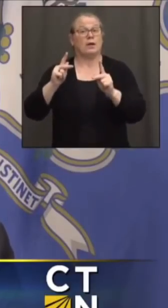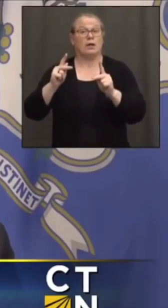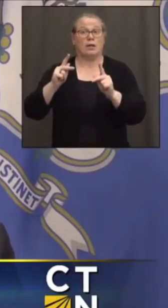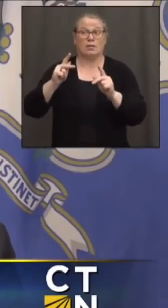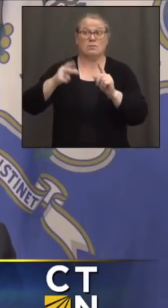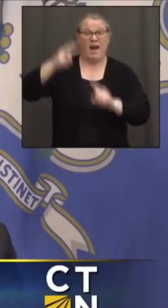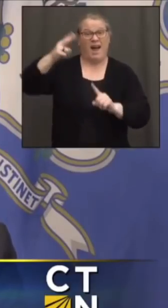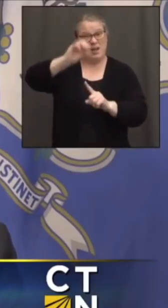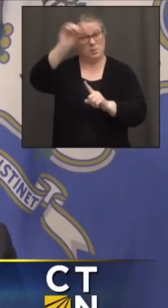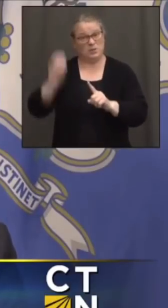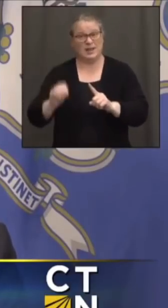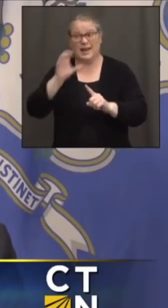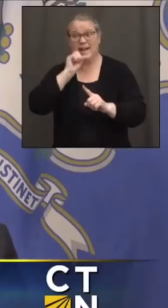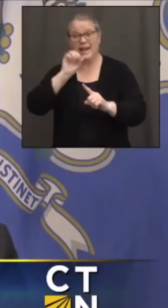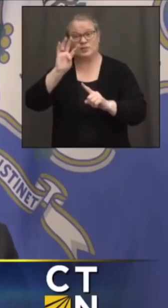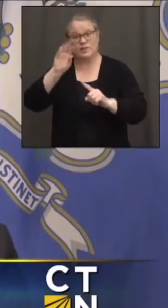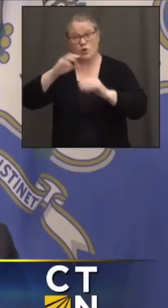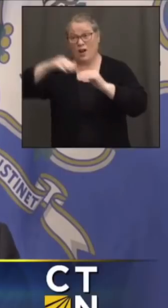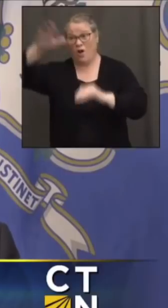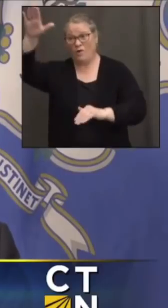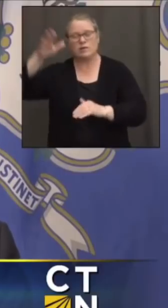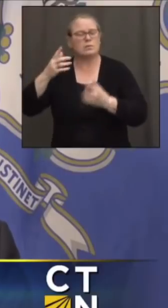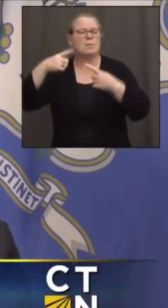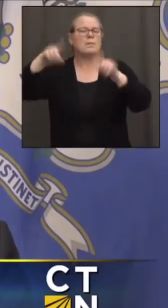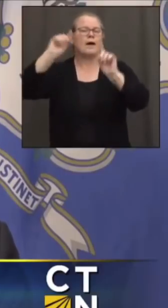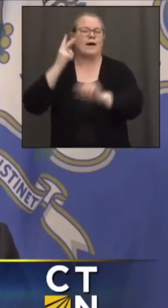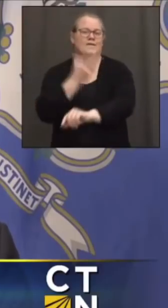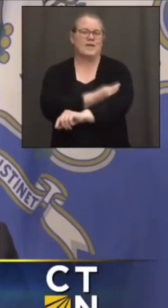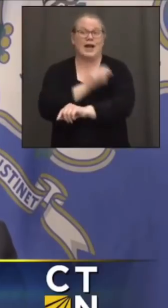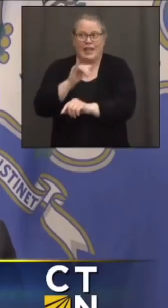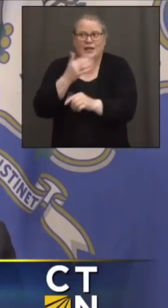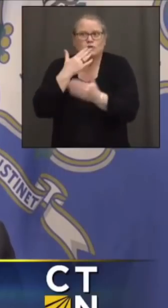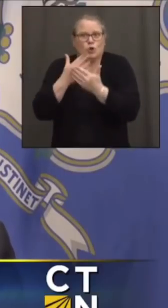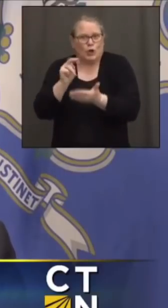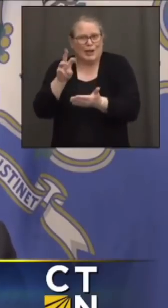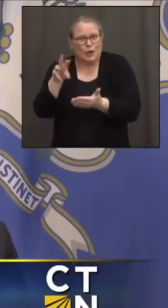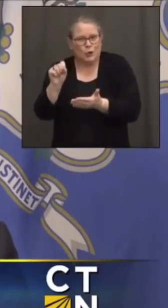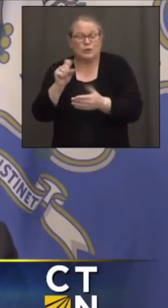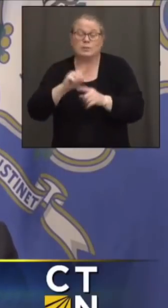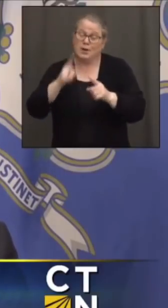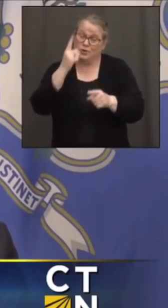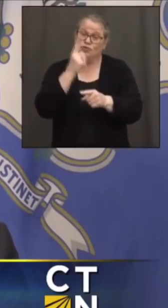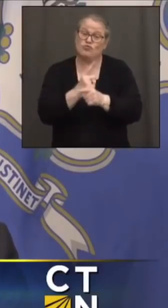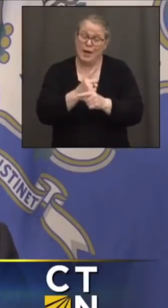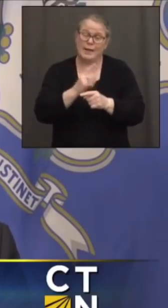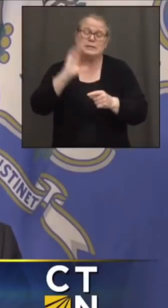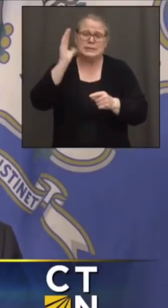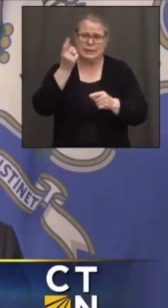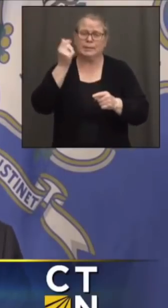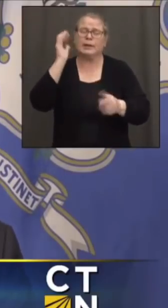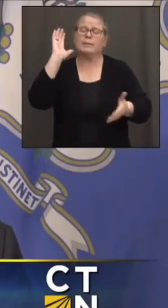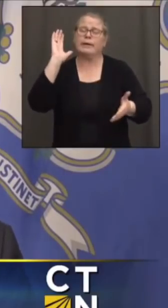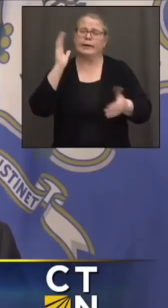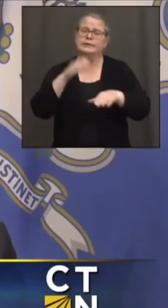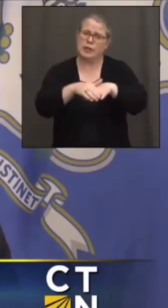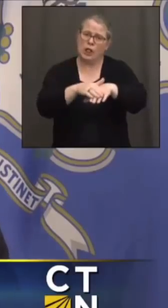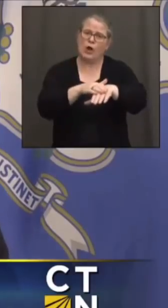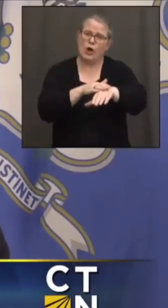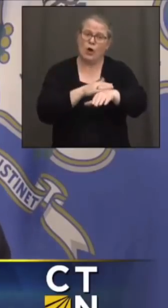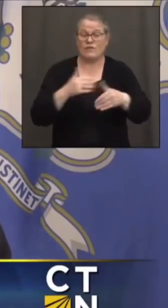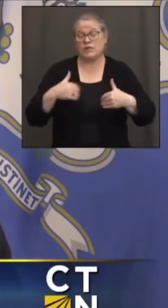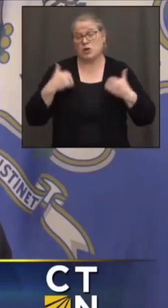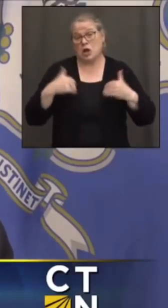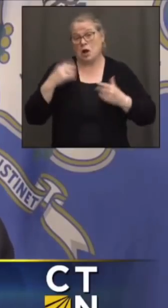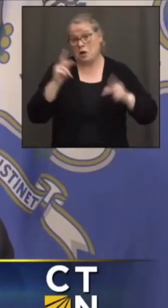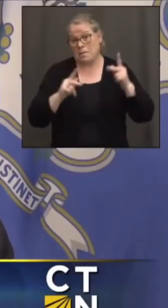of 40 have been vaccinated. That's a very good sign. But you're right. Things may be trailing off for younger people who may have to think of other ways to